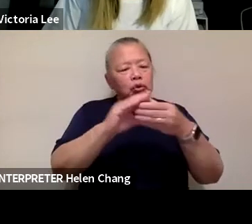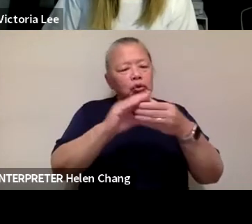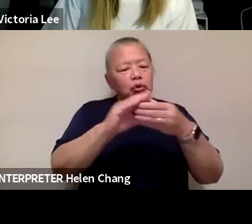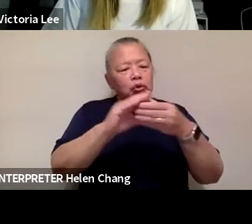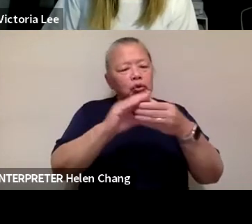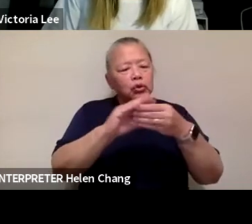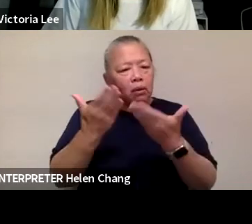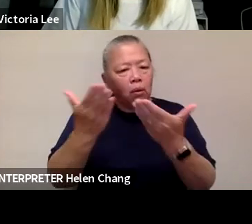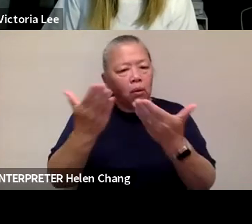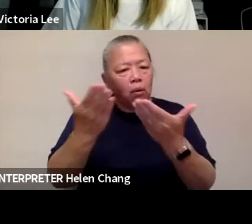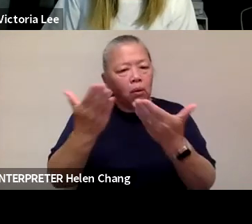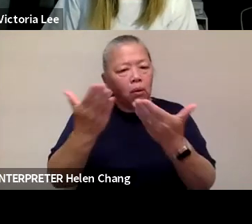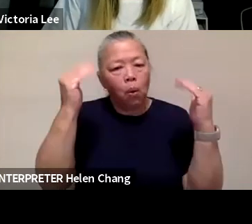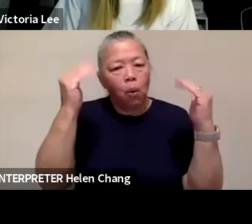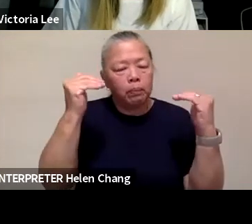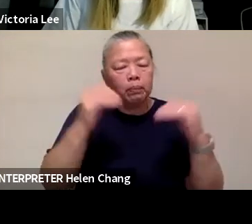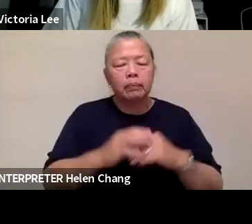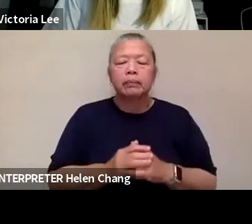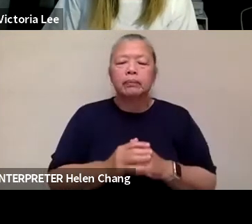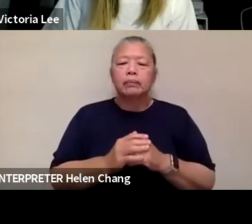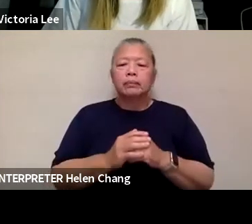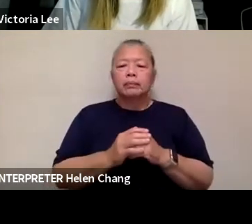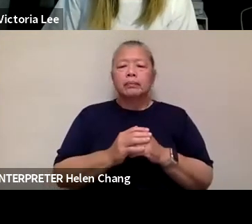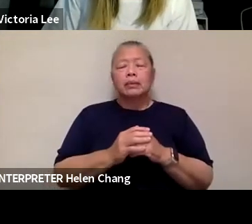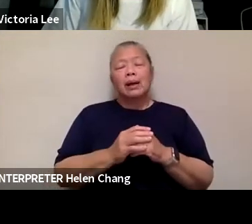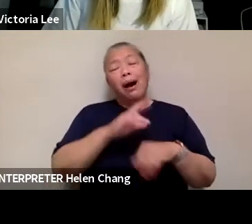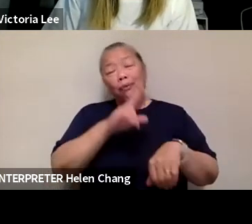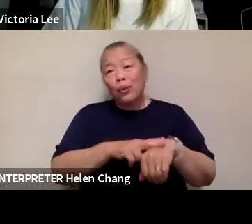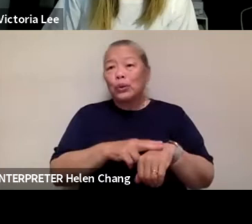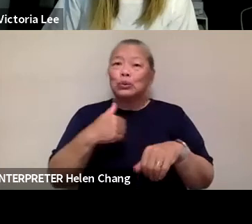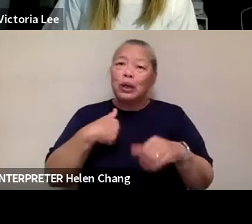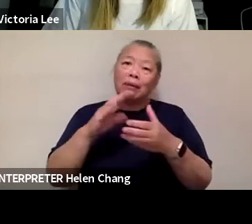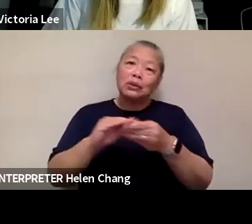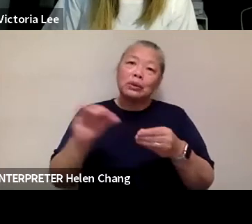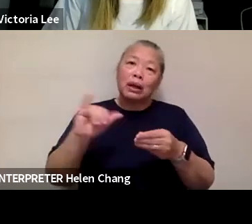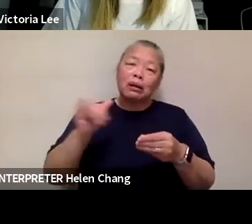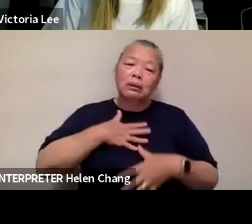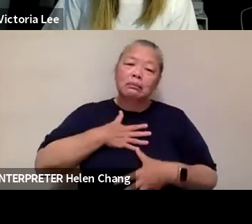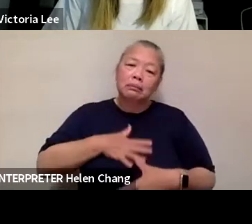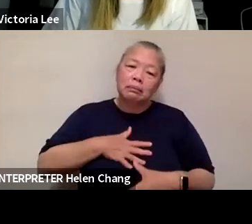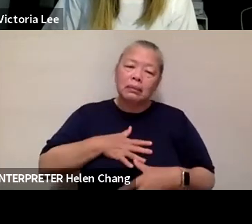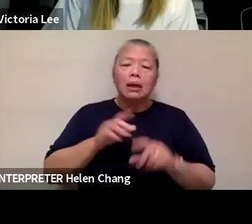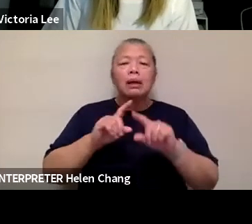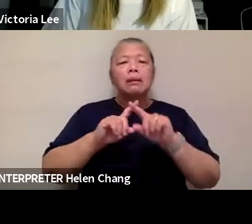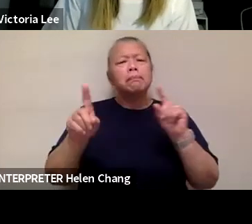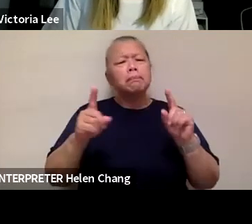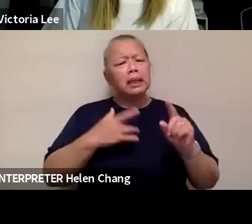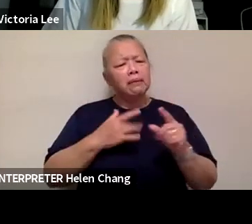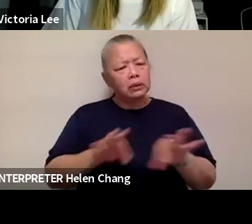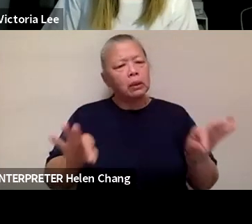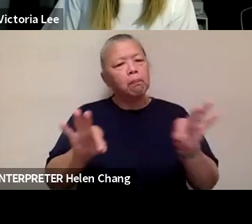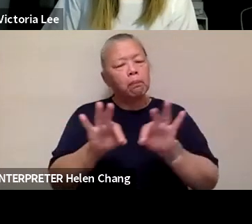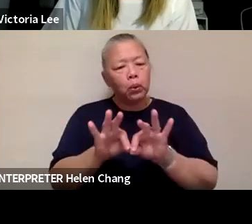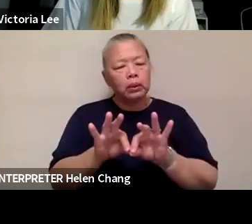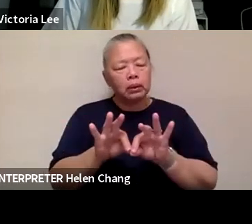There's plenty of other ones that are really dismal, too, but I think it's really important for us to have